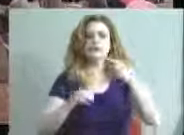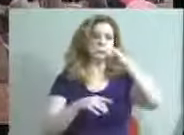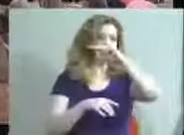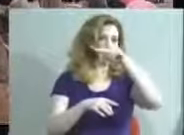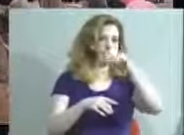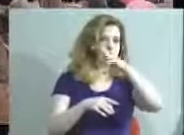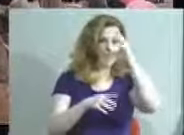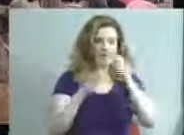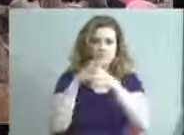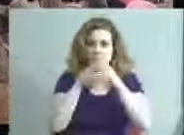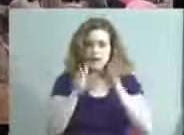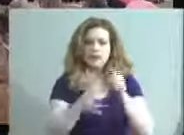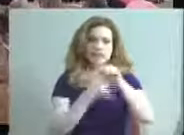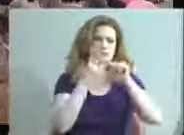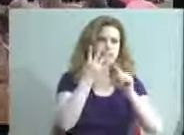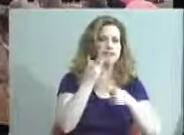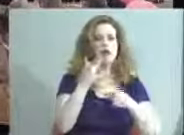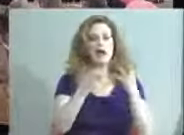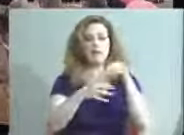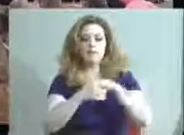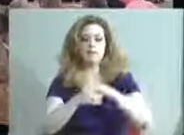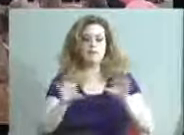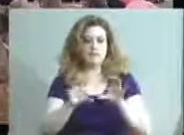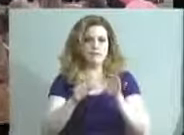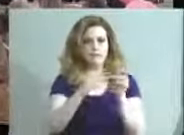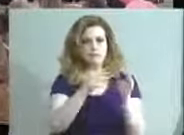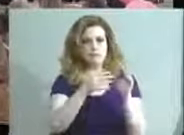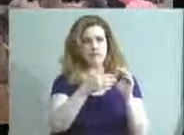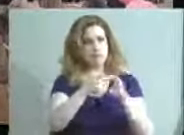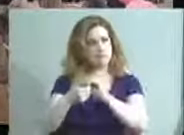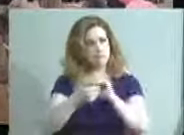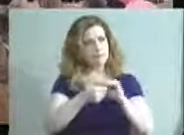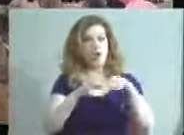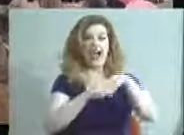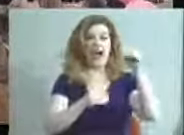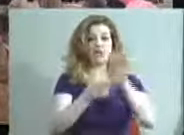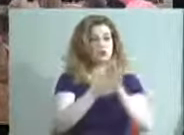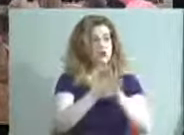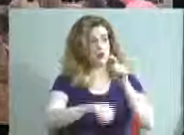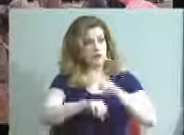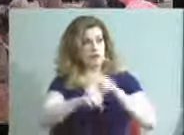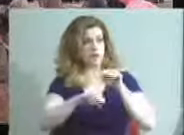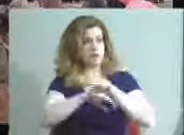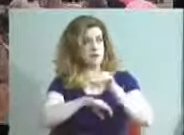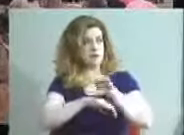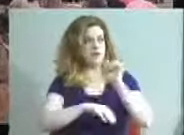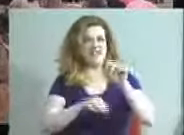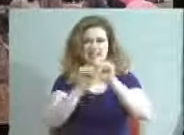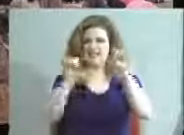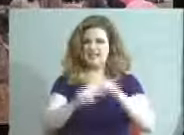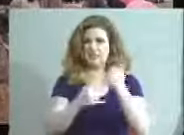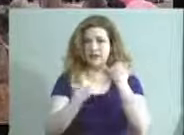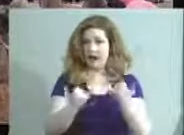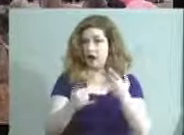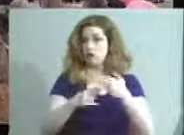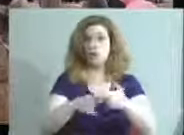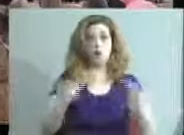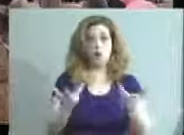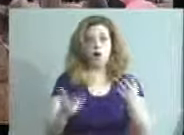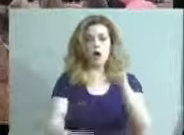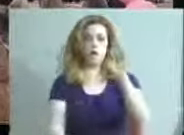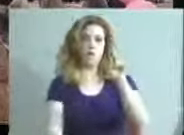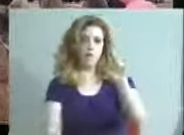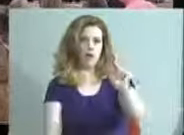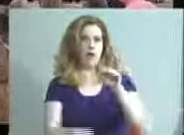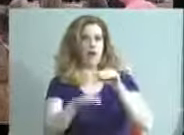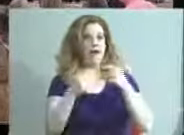has been an active partner. JCPS has been an active partner with our out of school time council. That whole system now is called blocks. And